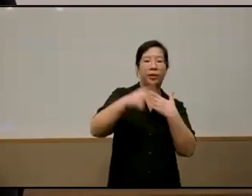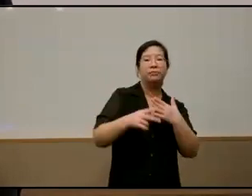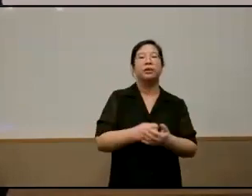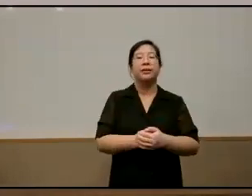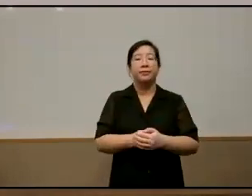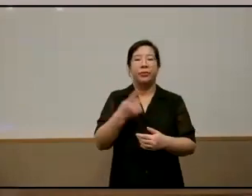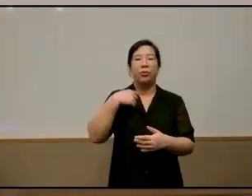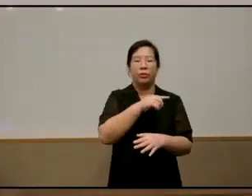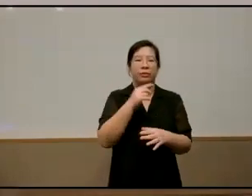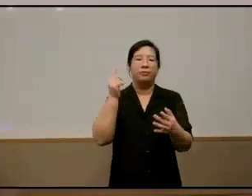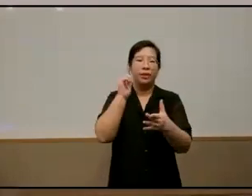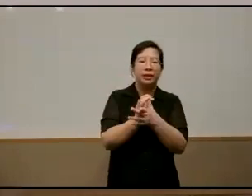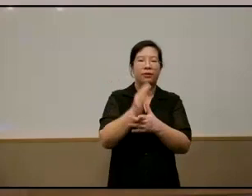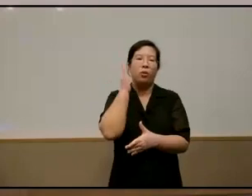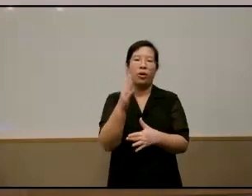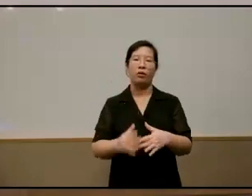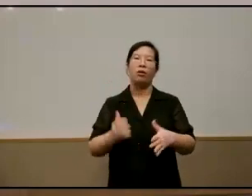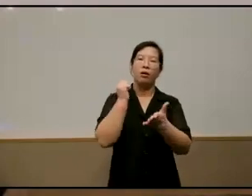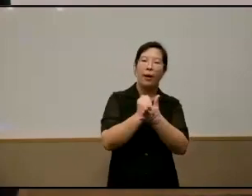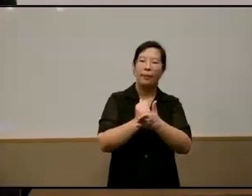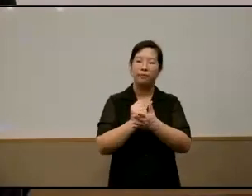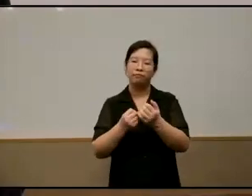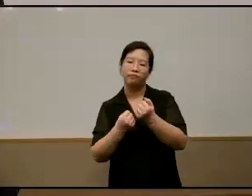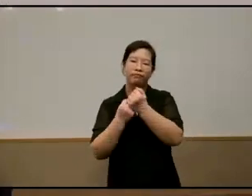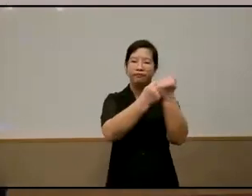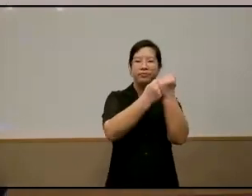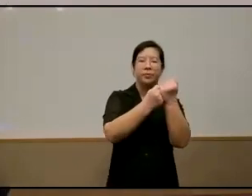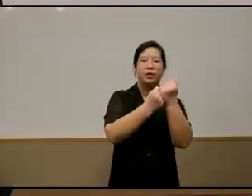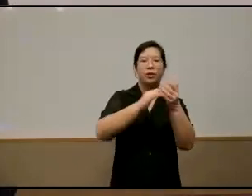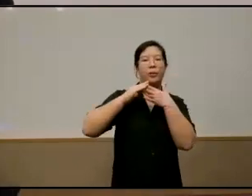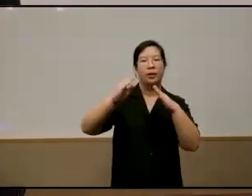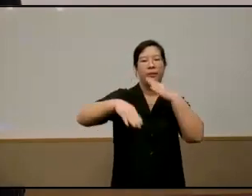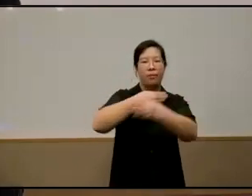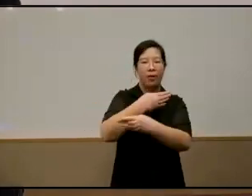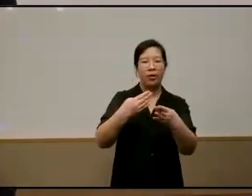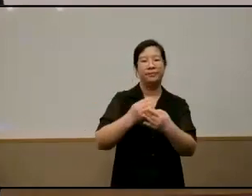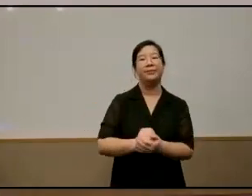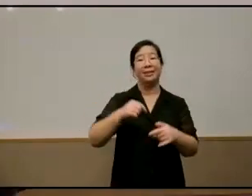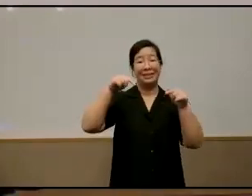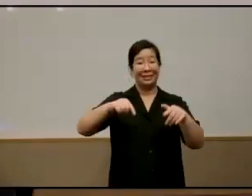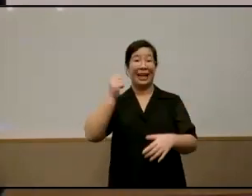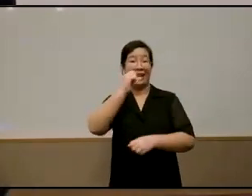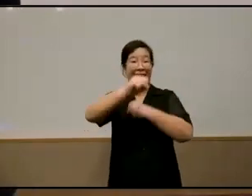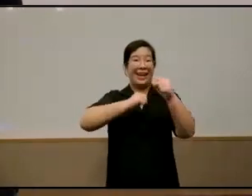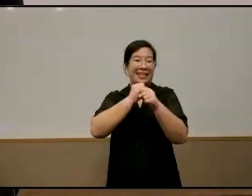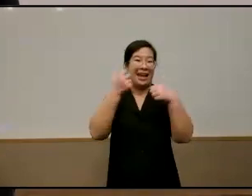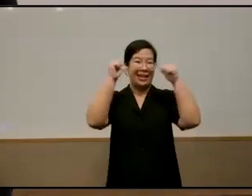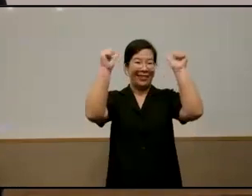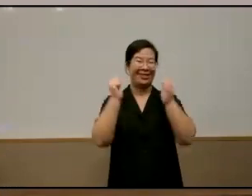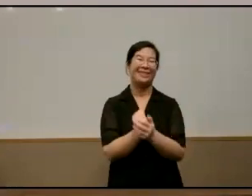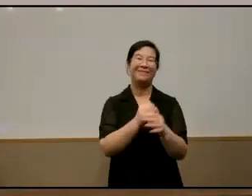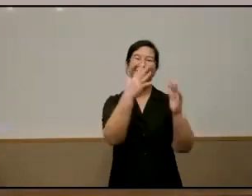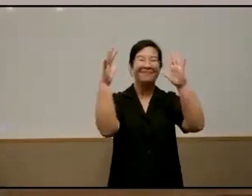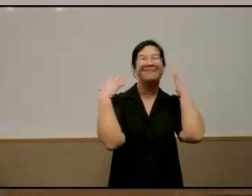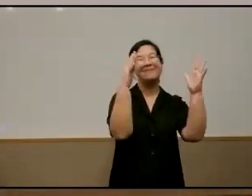help us strengthen community bonds this is the 10th year of our movement um round of applause everyone yes